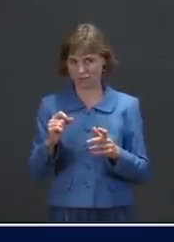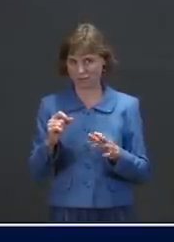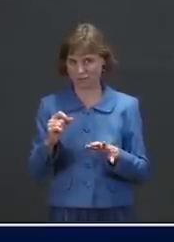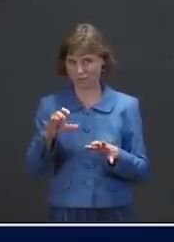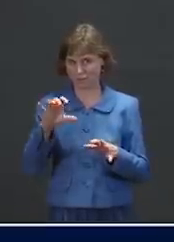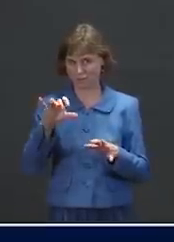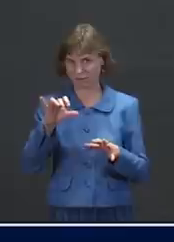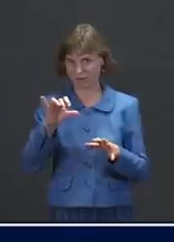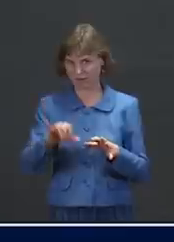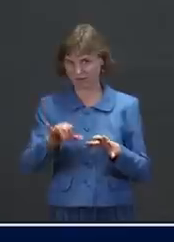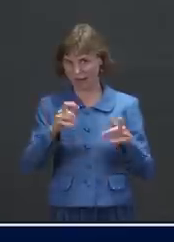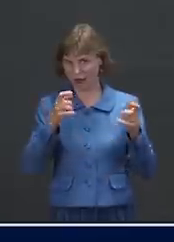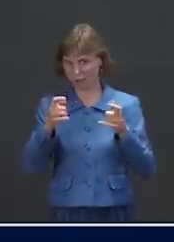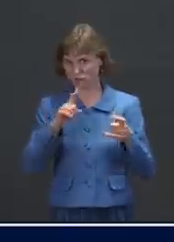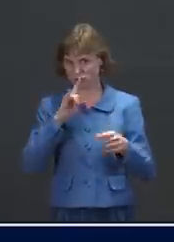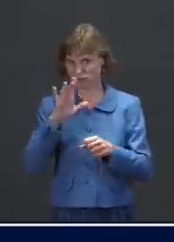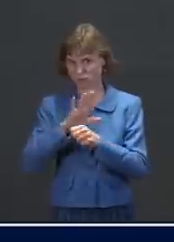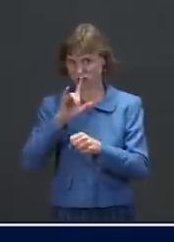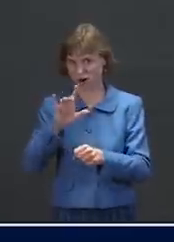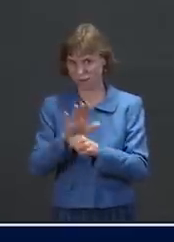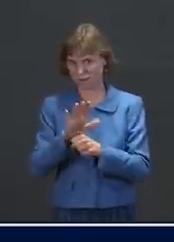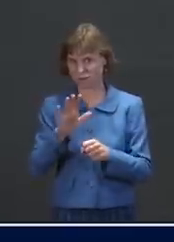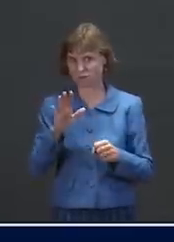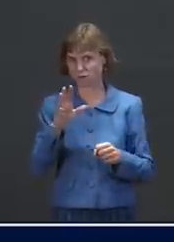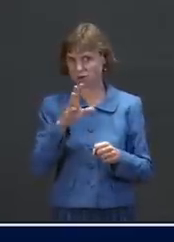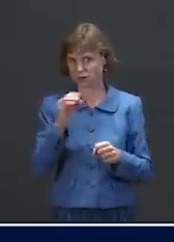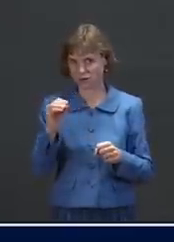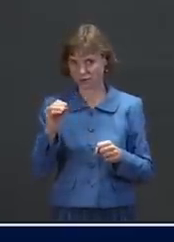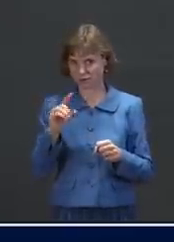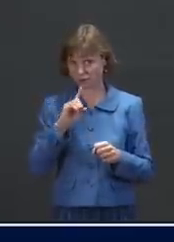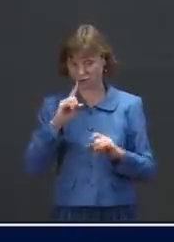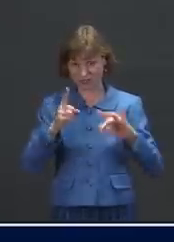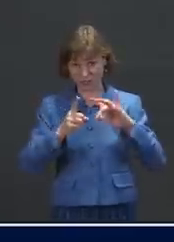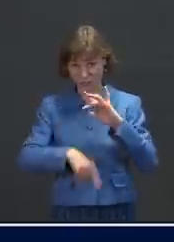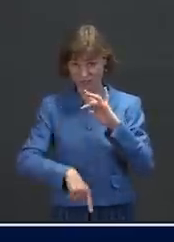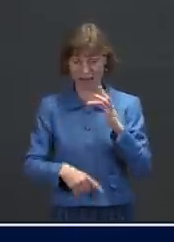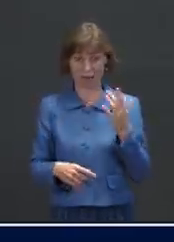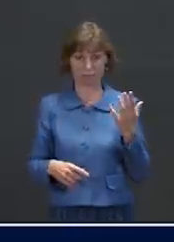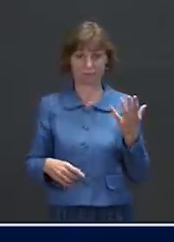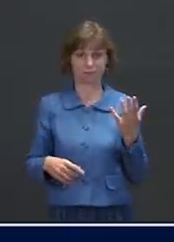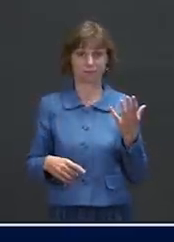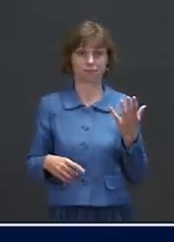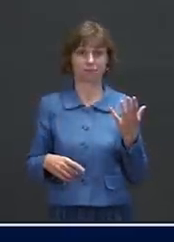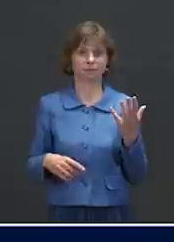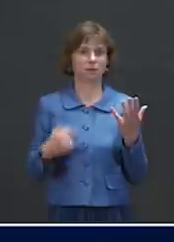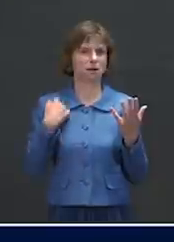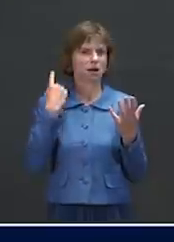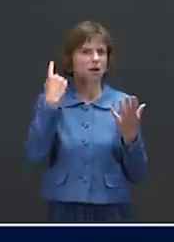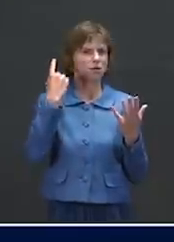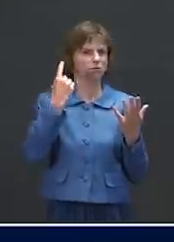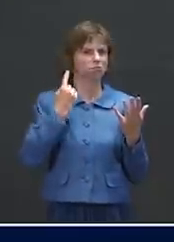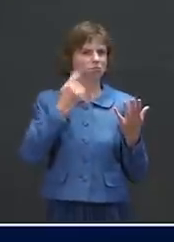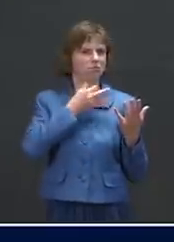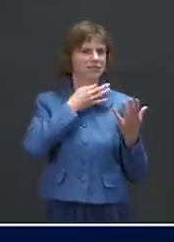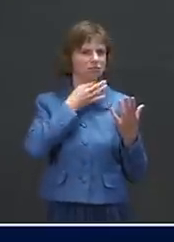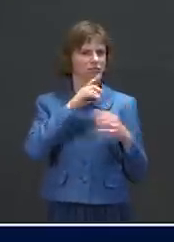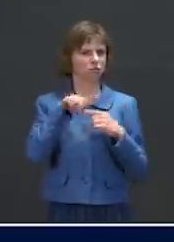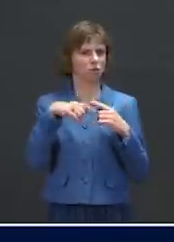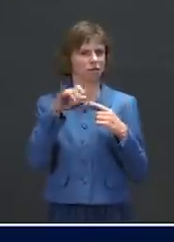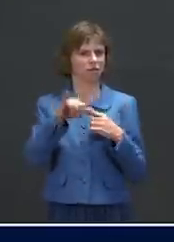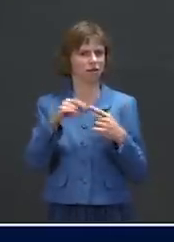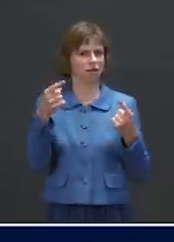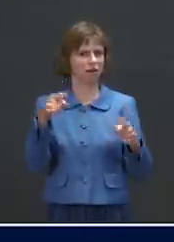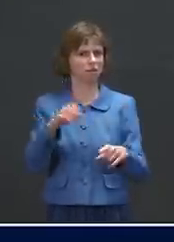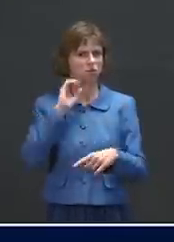something the administration has promised. There is now a gap. So I'm just curious when that happens, when those people can count on that.